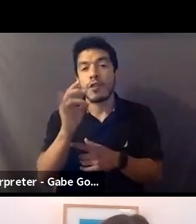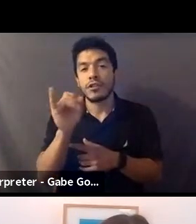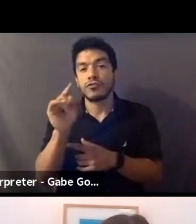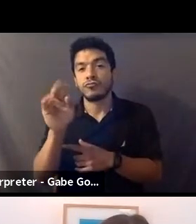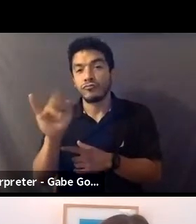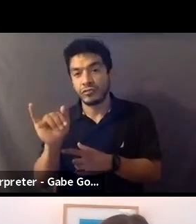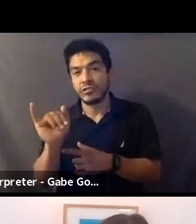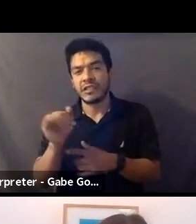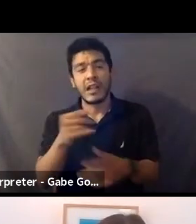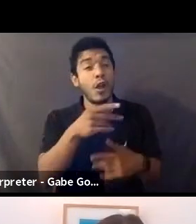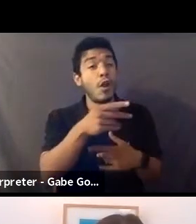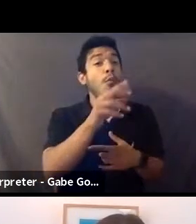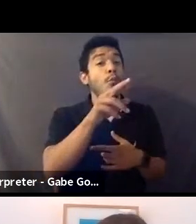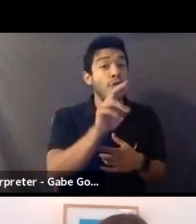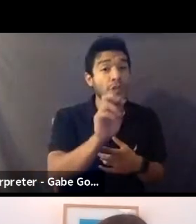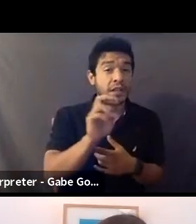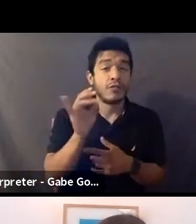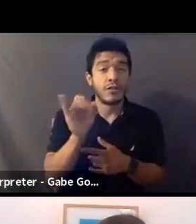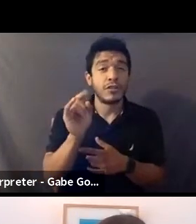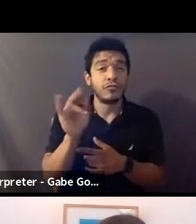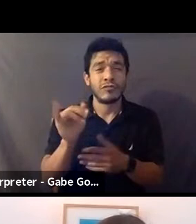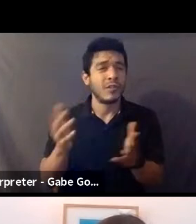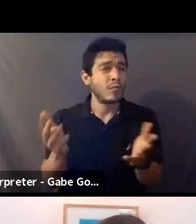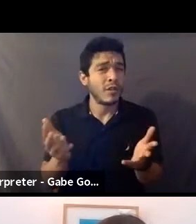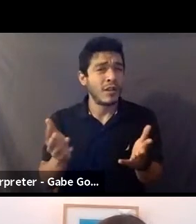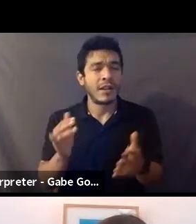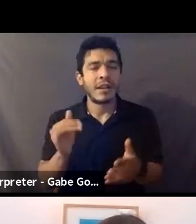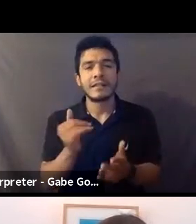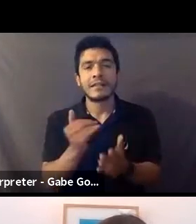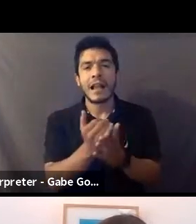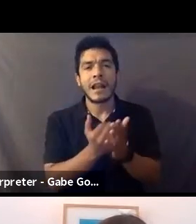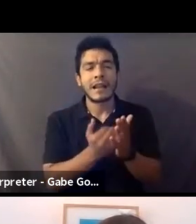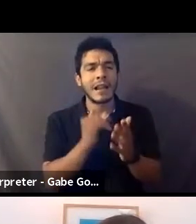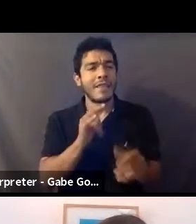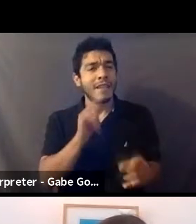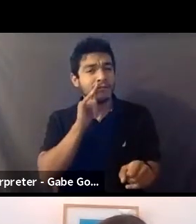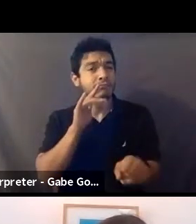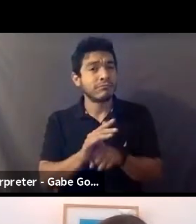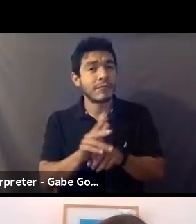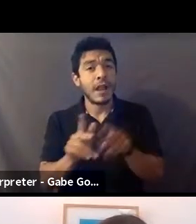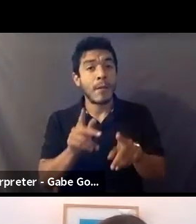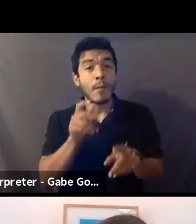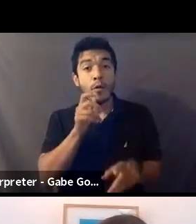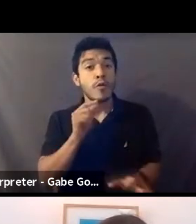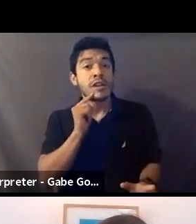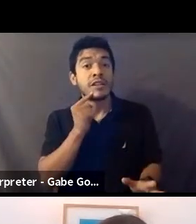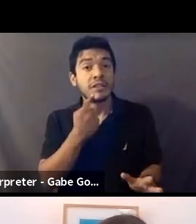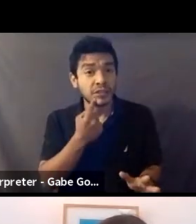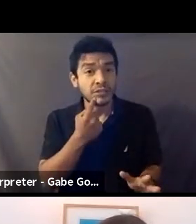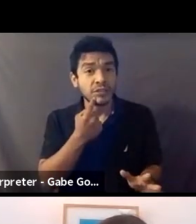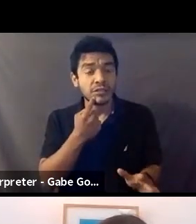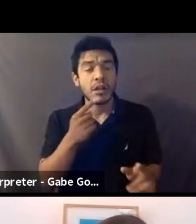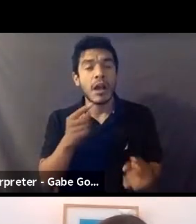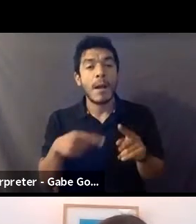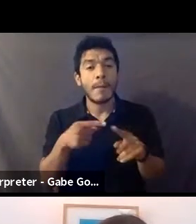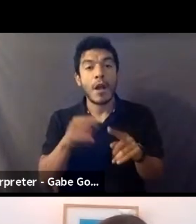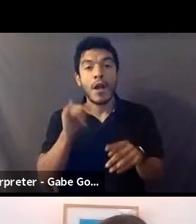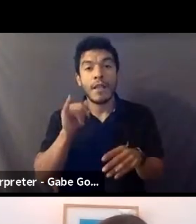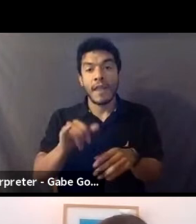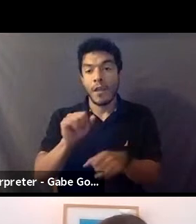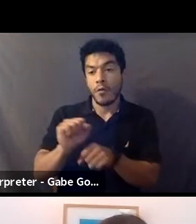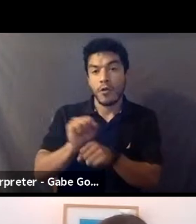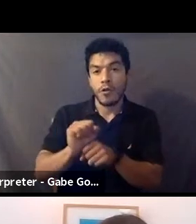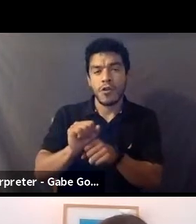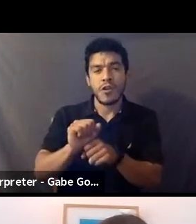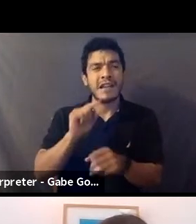uh, a listing that ensures that people who are serious about the profession, they're serious